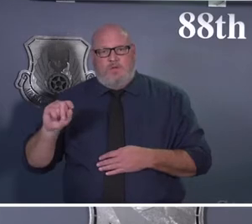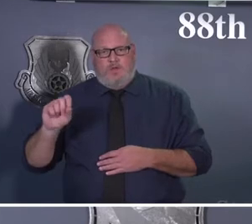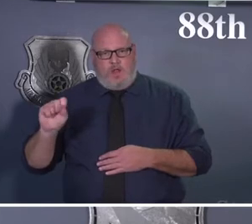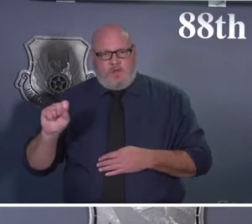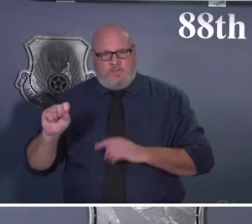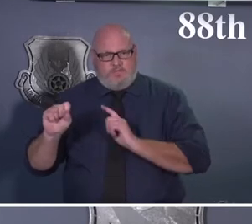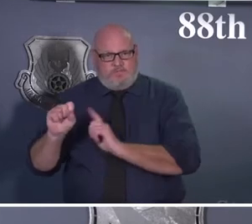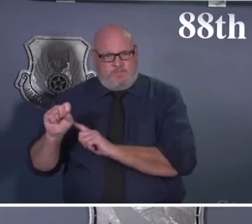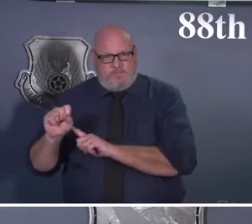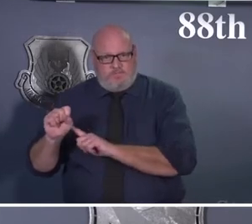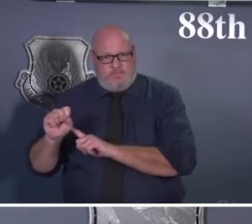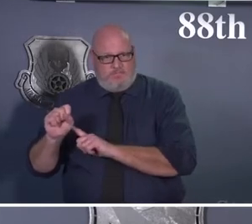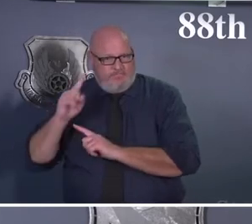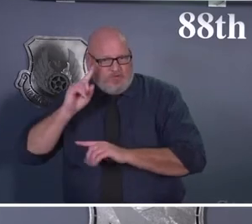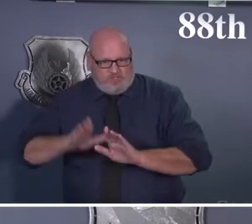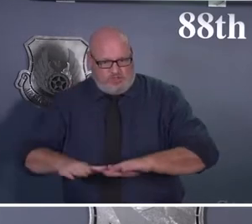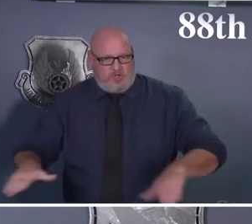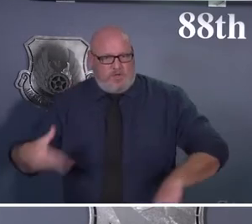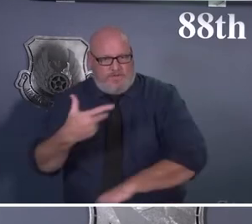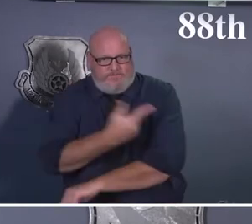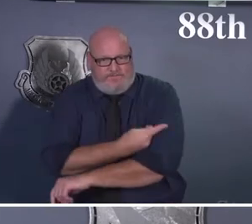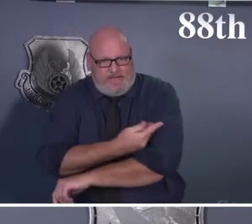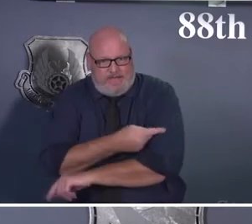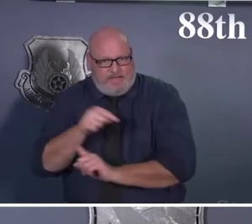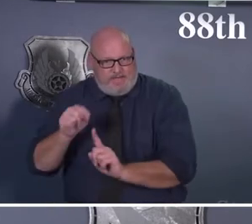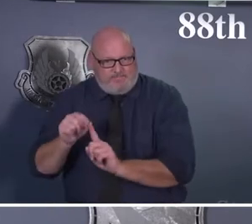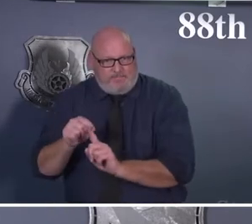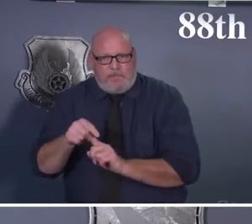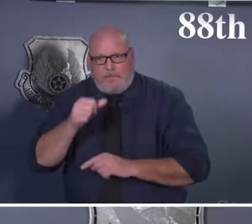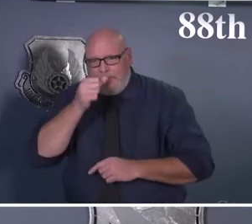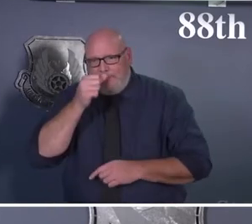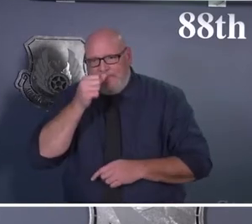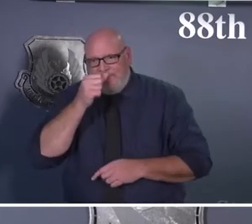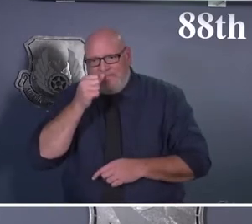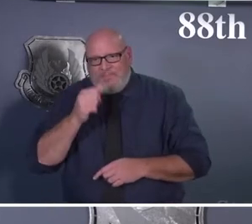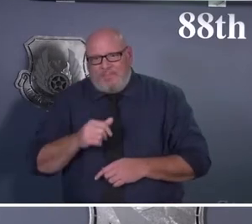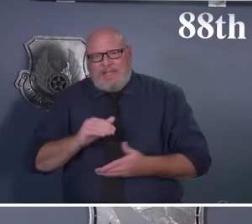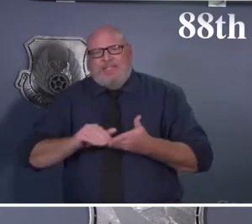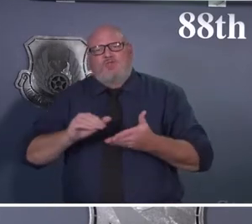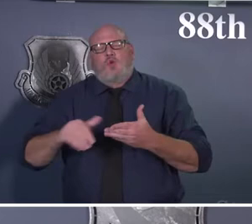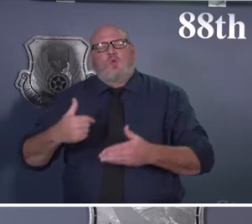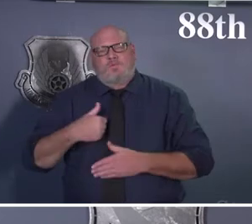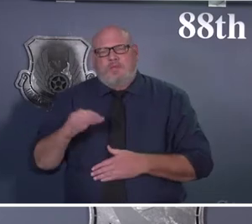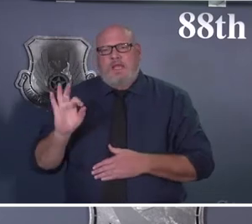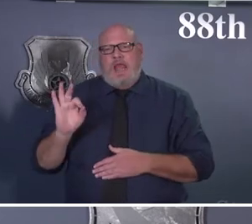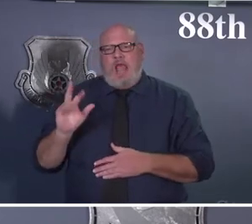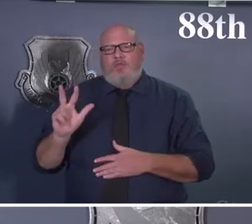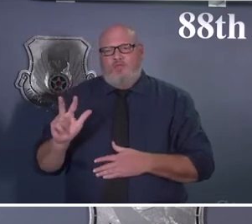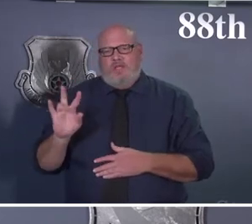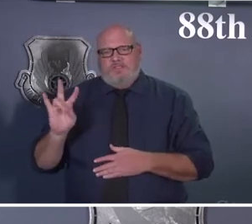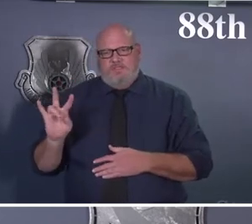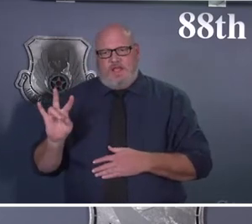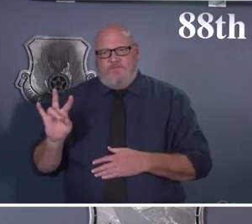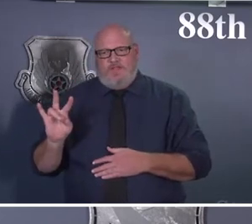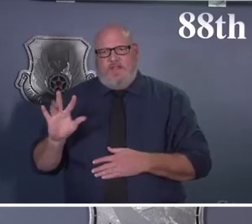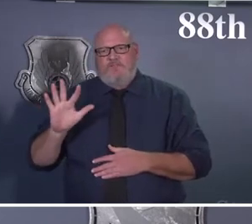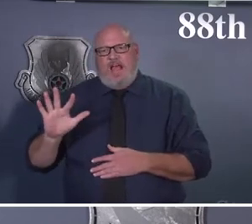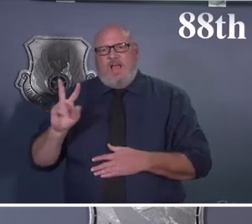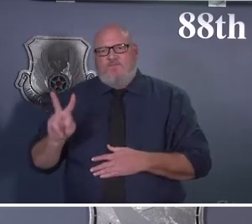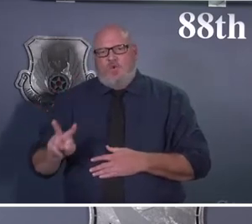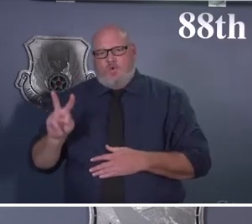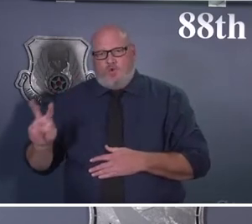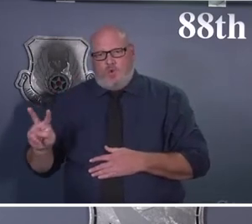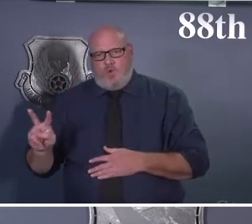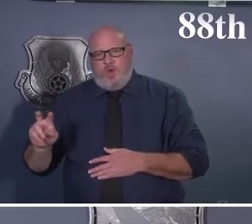This has to do with the use of Purple Cap Pfizer vaccine that we currently have in reserve